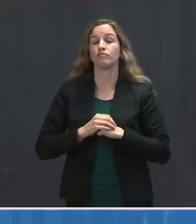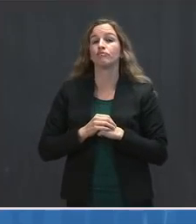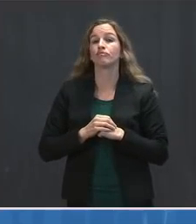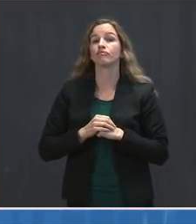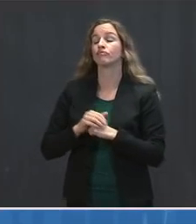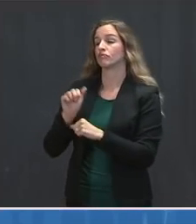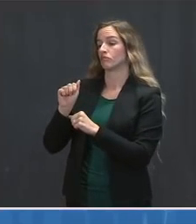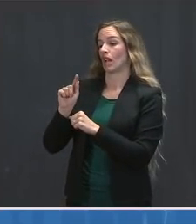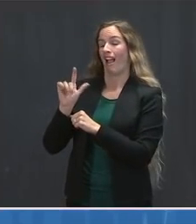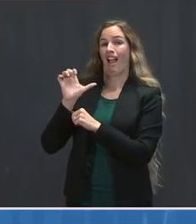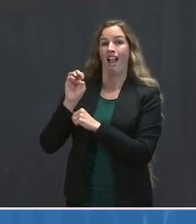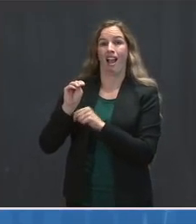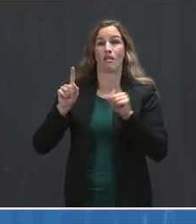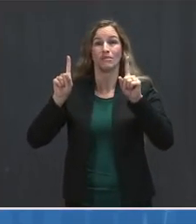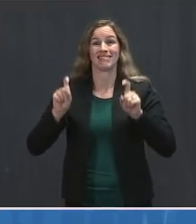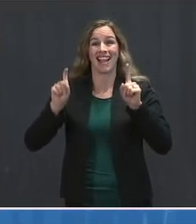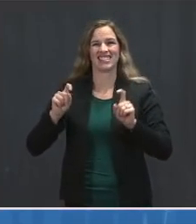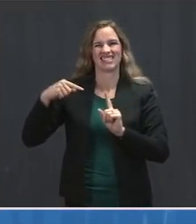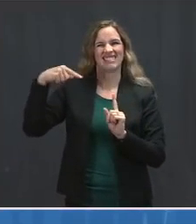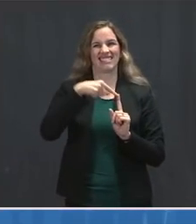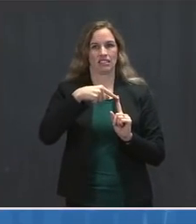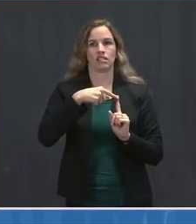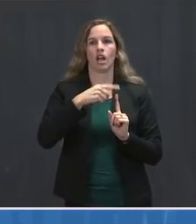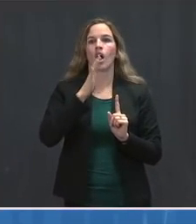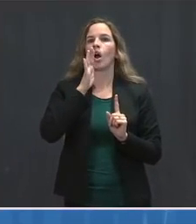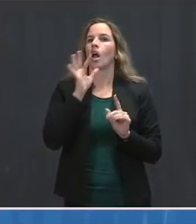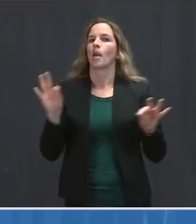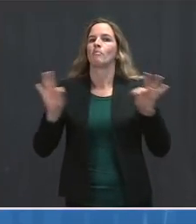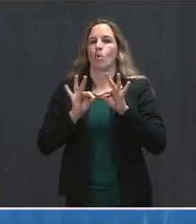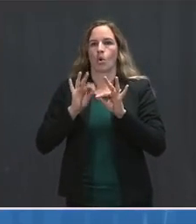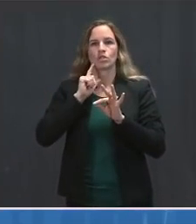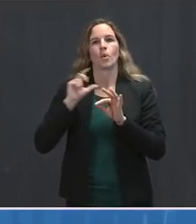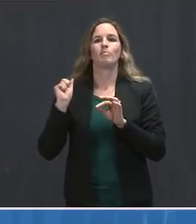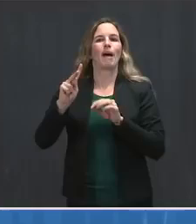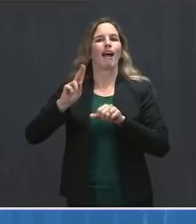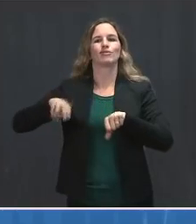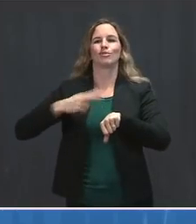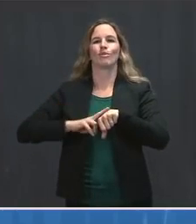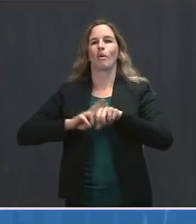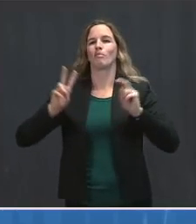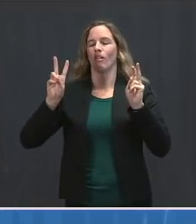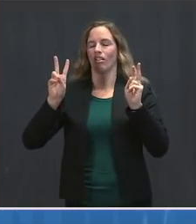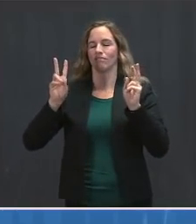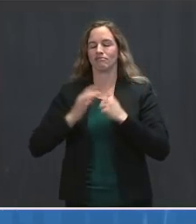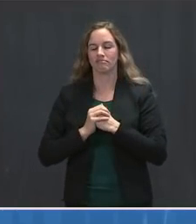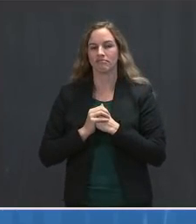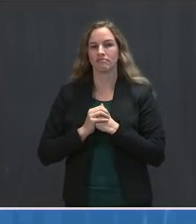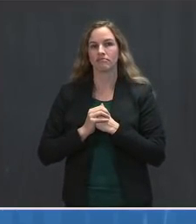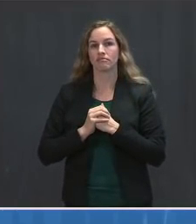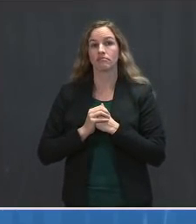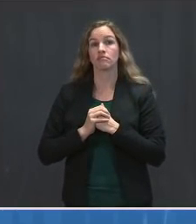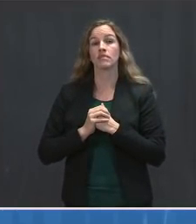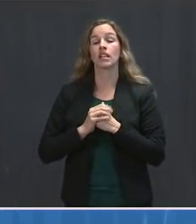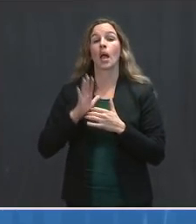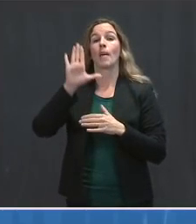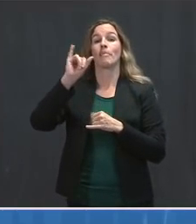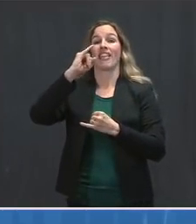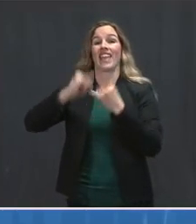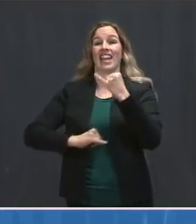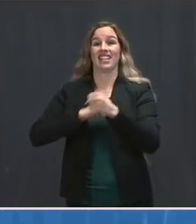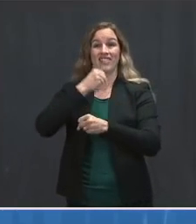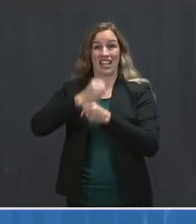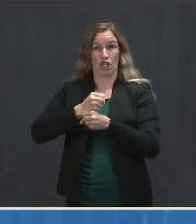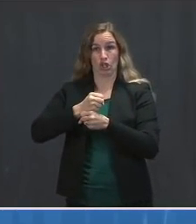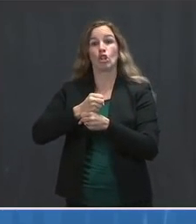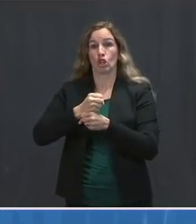key steps to getting back to normal life. We announced that by the end of the year, Illume would be producing 8.5